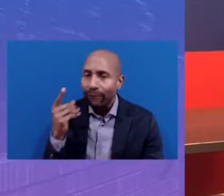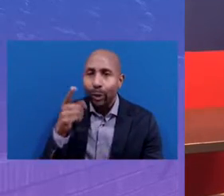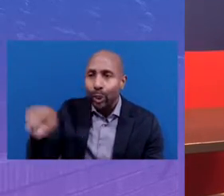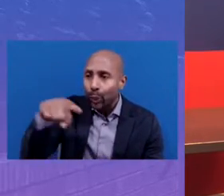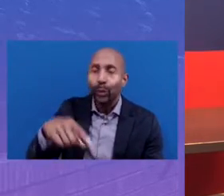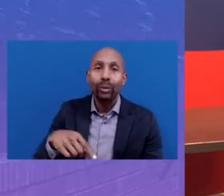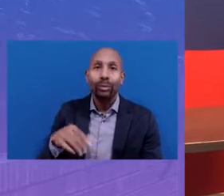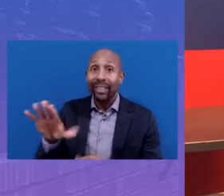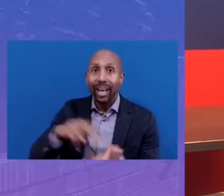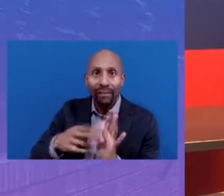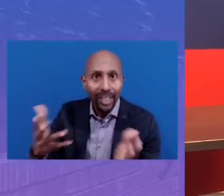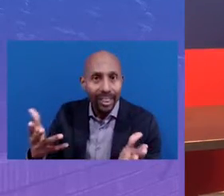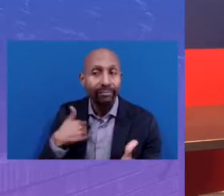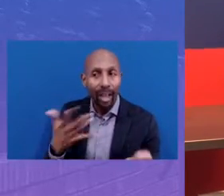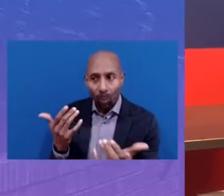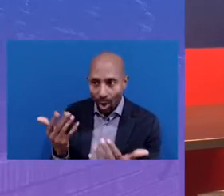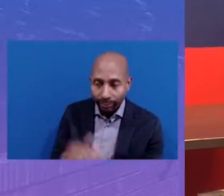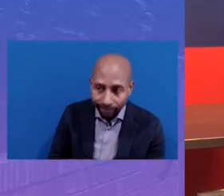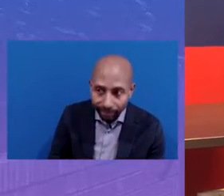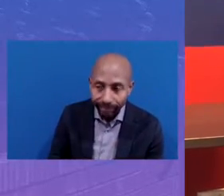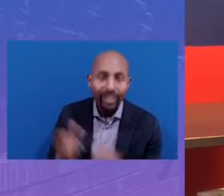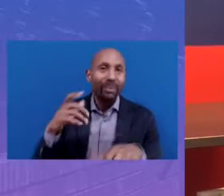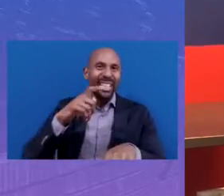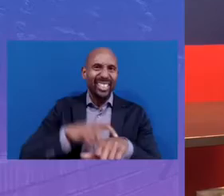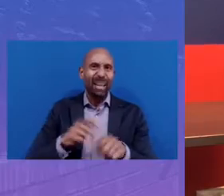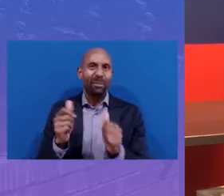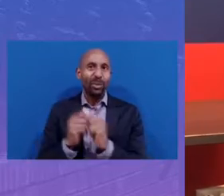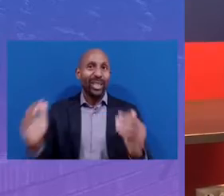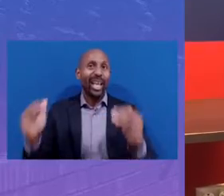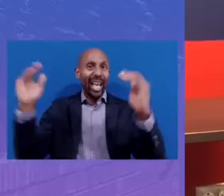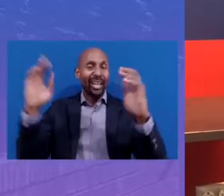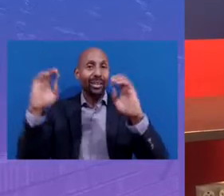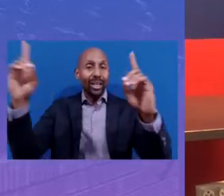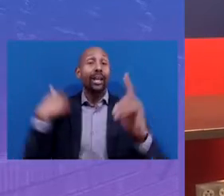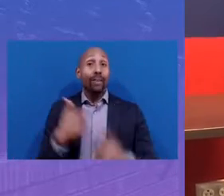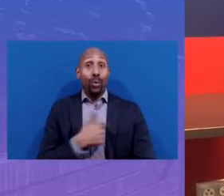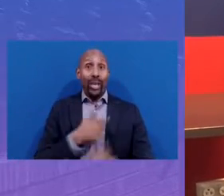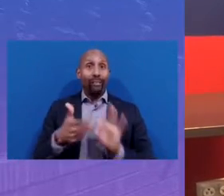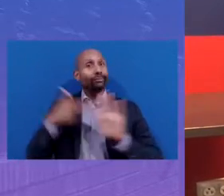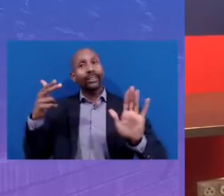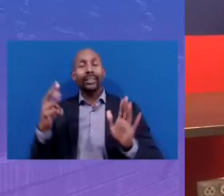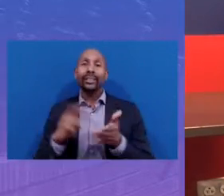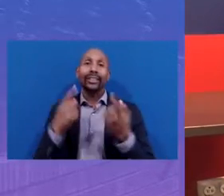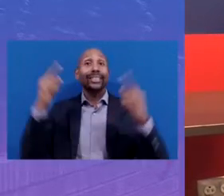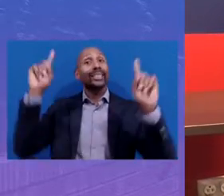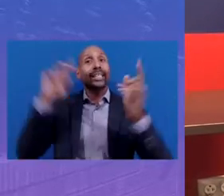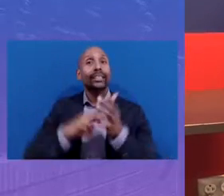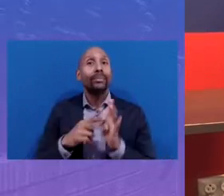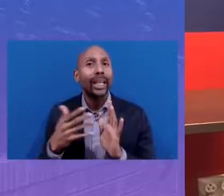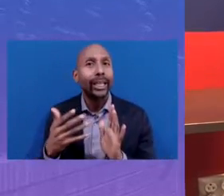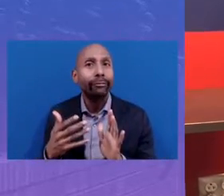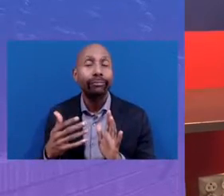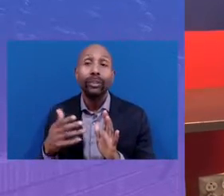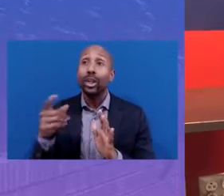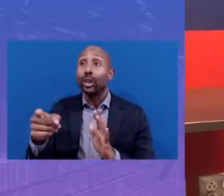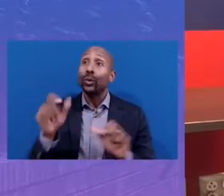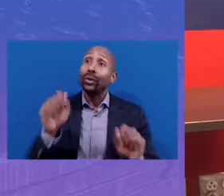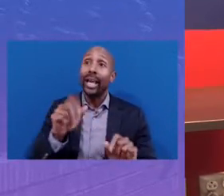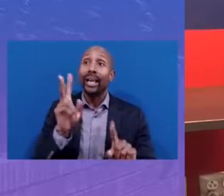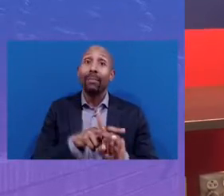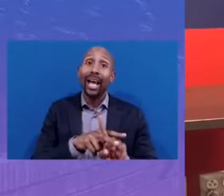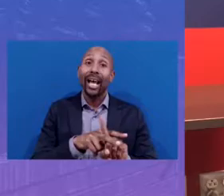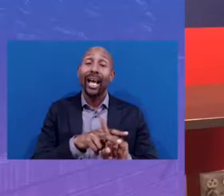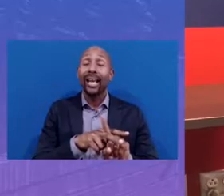define success as. So many times when it comes to higher education, we define success as being able to get into a college or